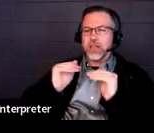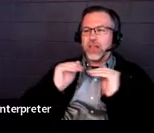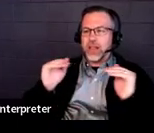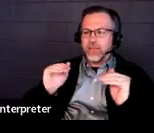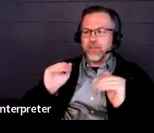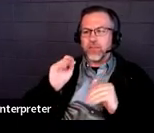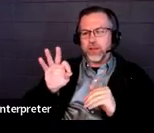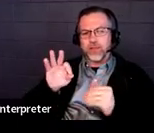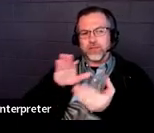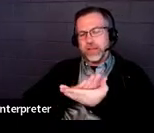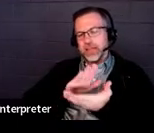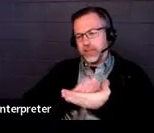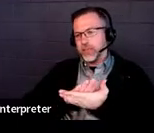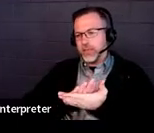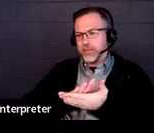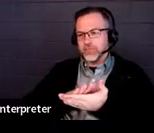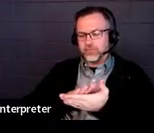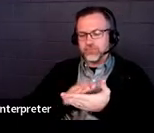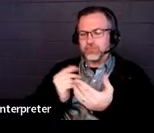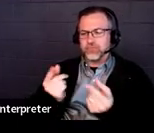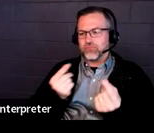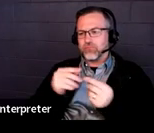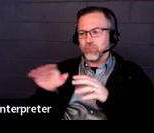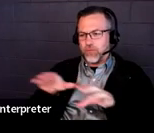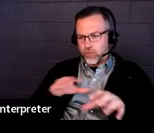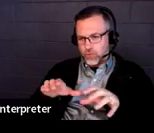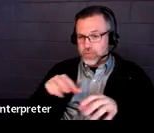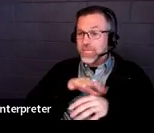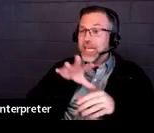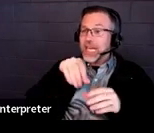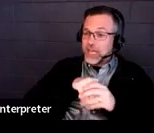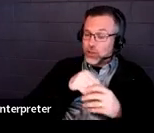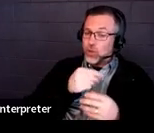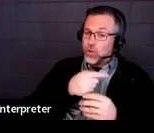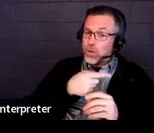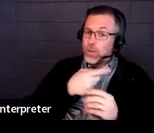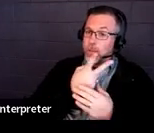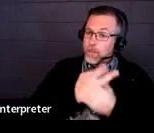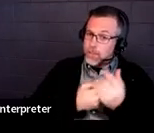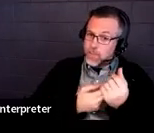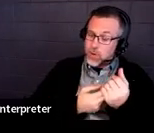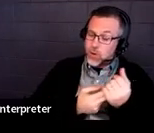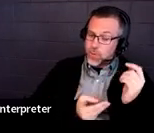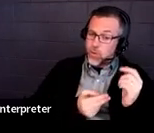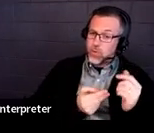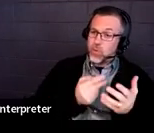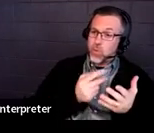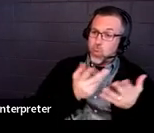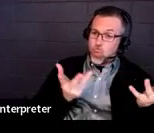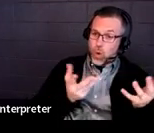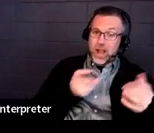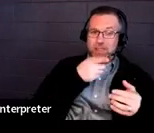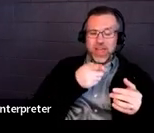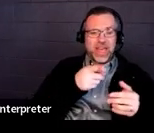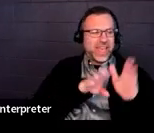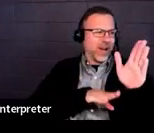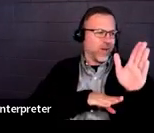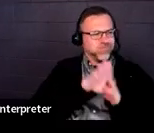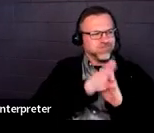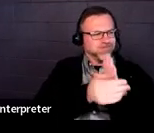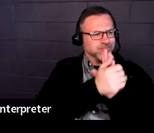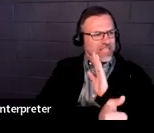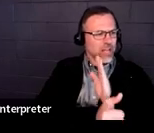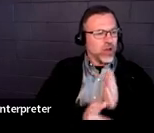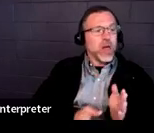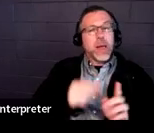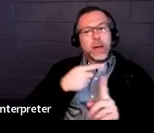And really summarizing both the strengths and the needs of the child. And this list here, this little checklist that's